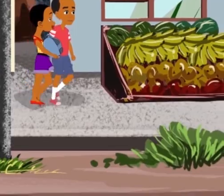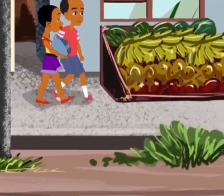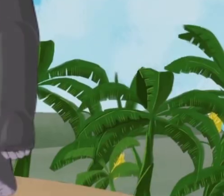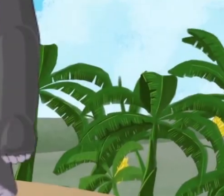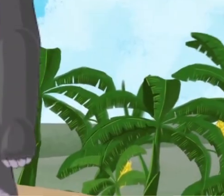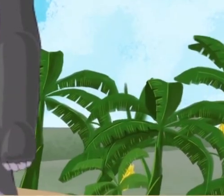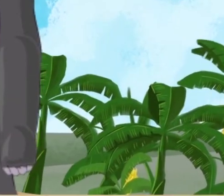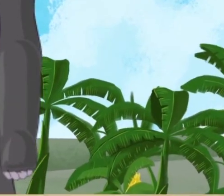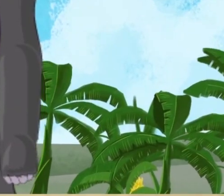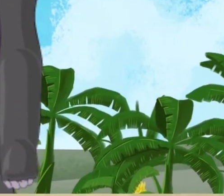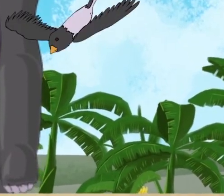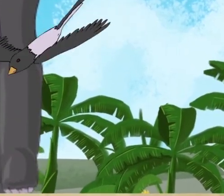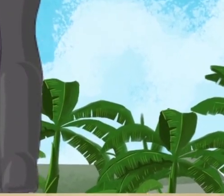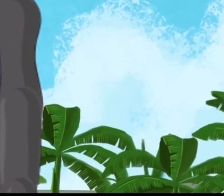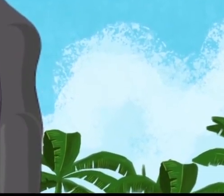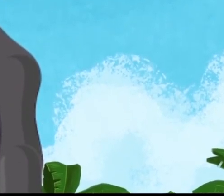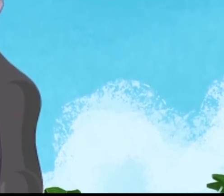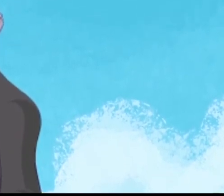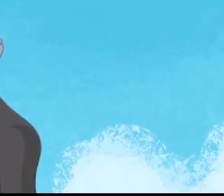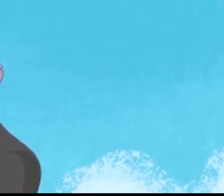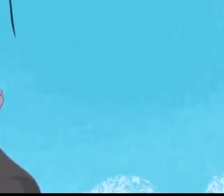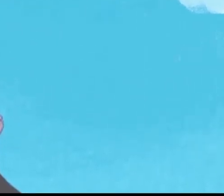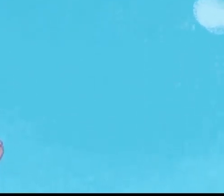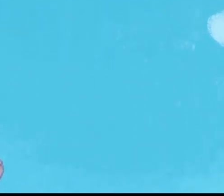Yes I'm happy every time